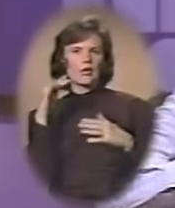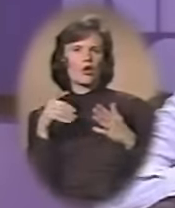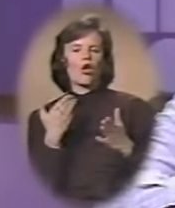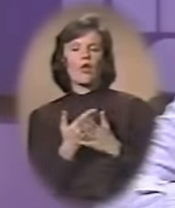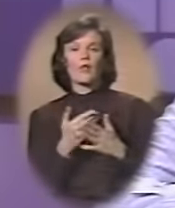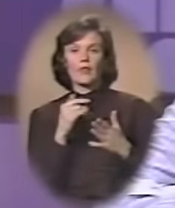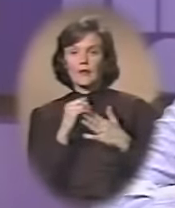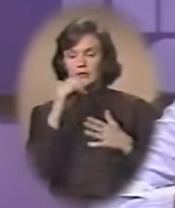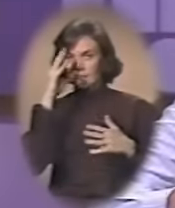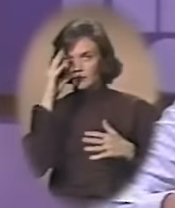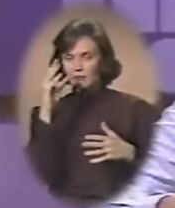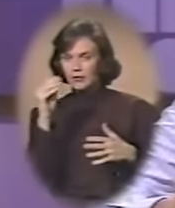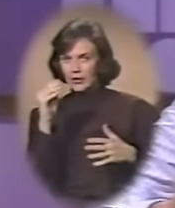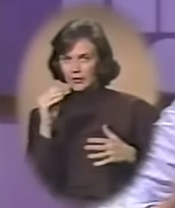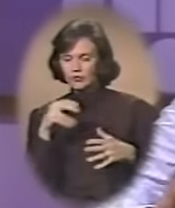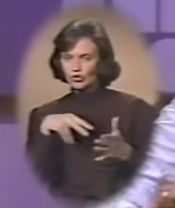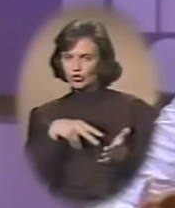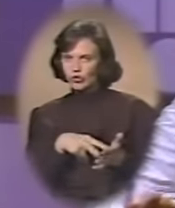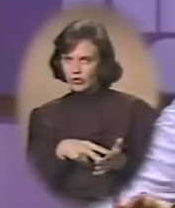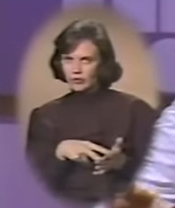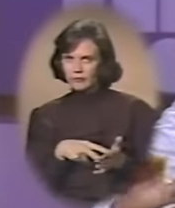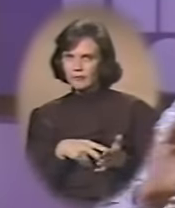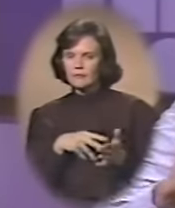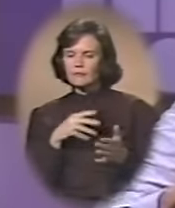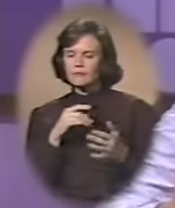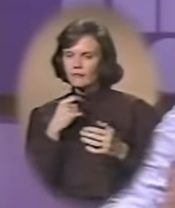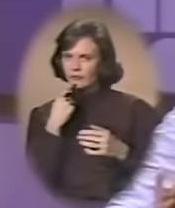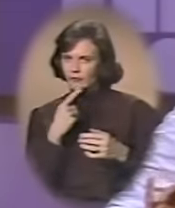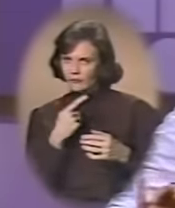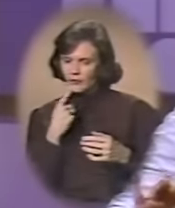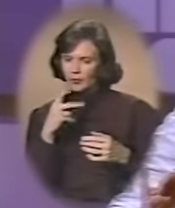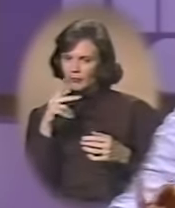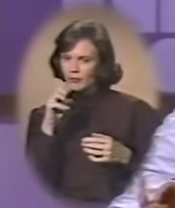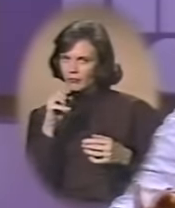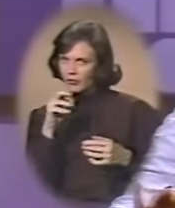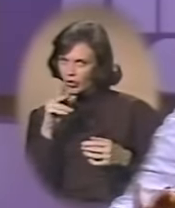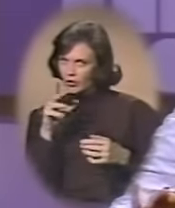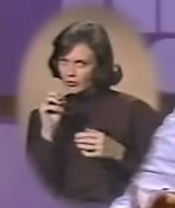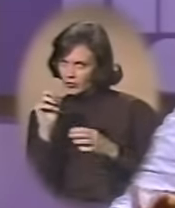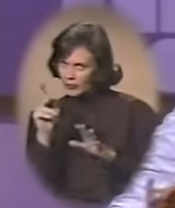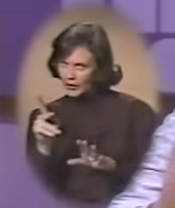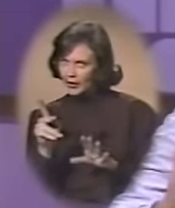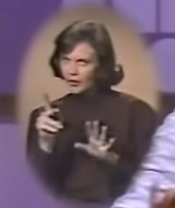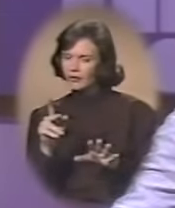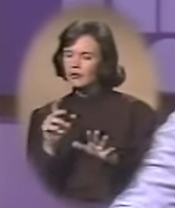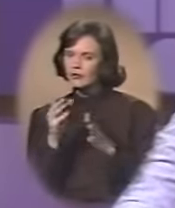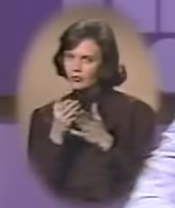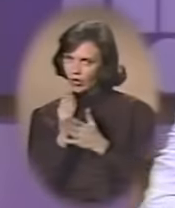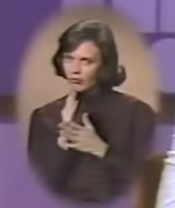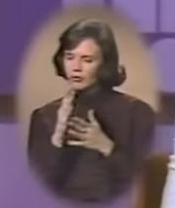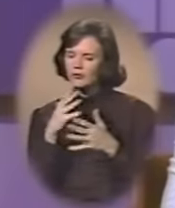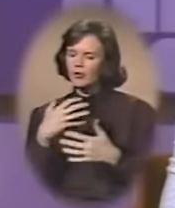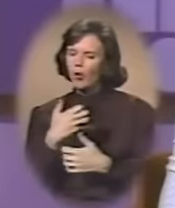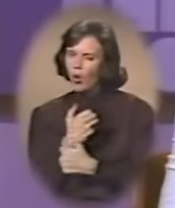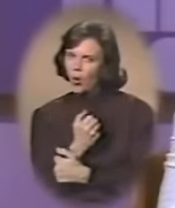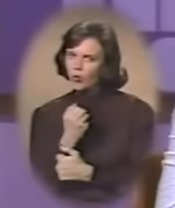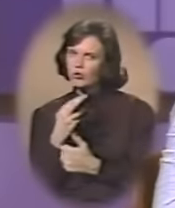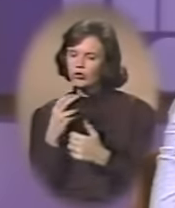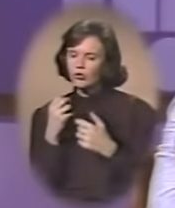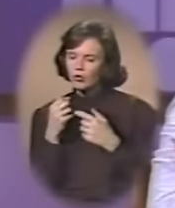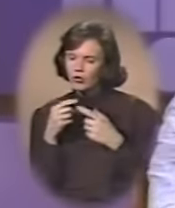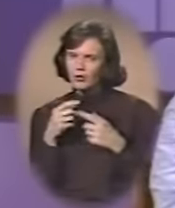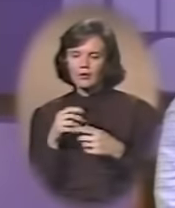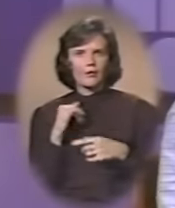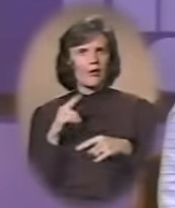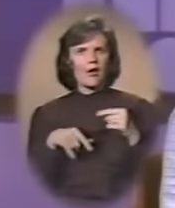And this man just stood there and just kept saying, Pearl, it's okay. It's all right. And kept holding her as she,